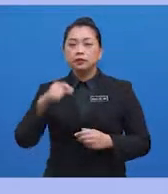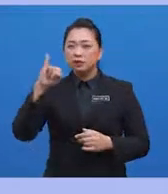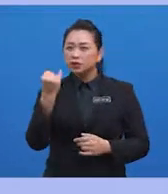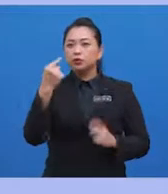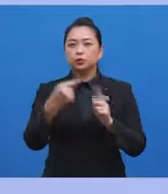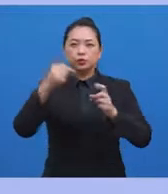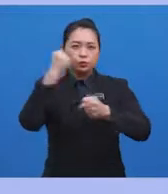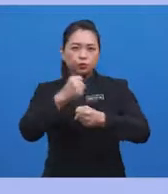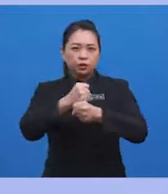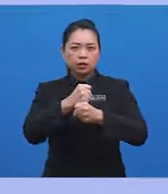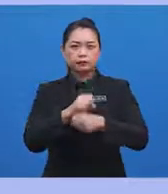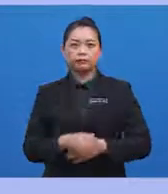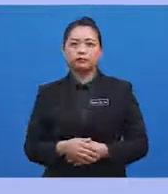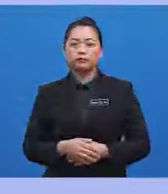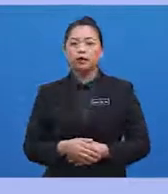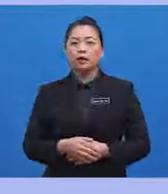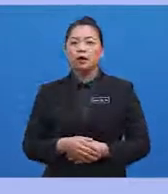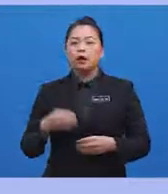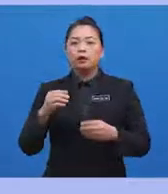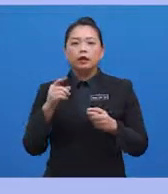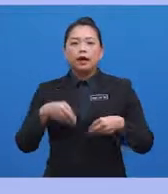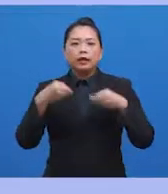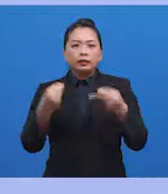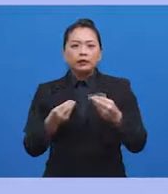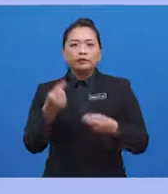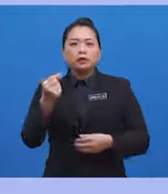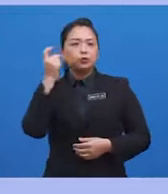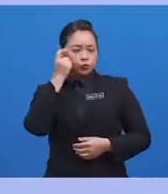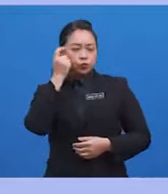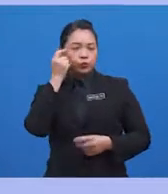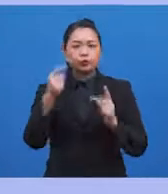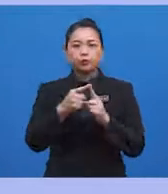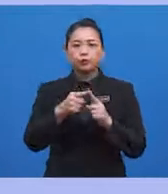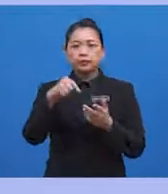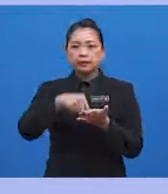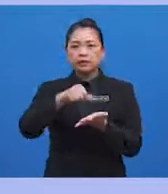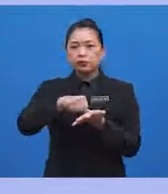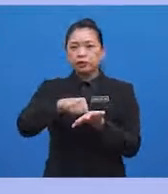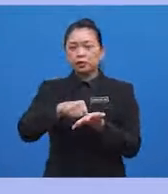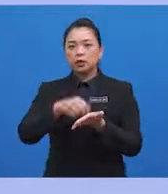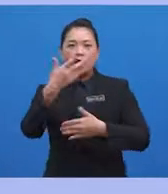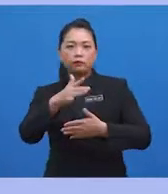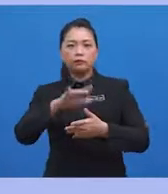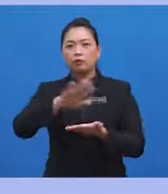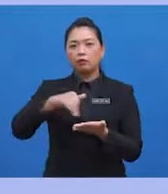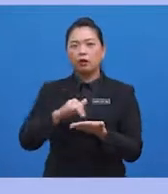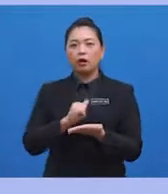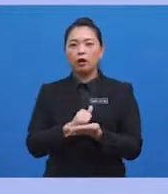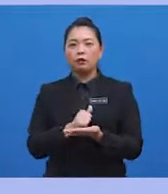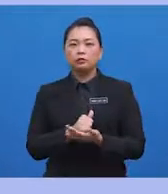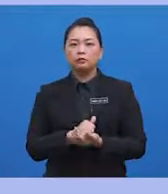me to sleep again. I gave little thought to this drug use. After all, I was no street junkie making